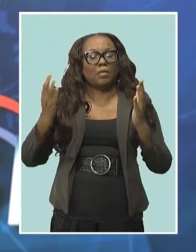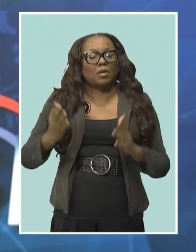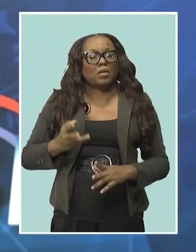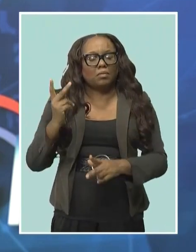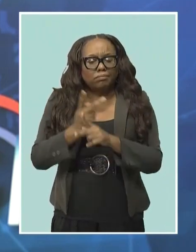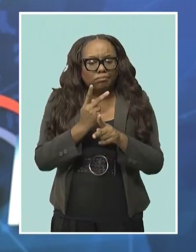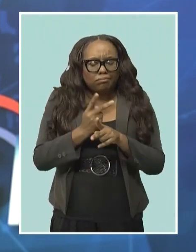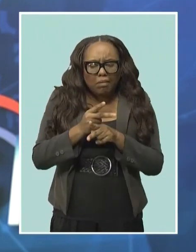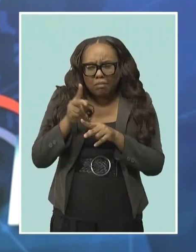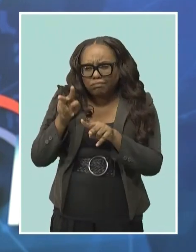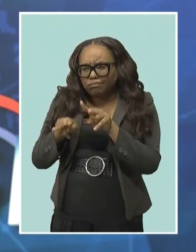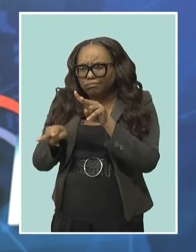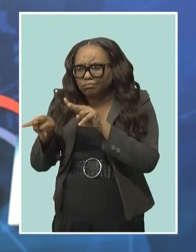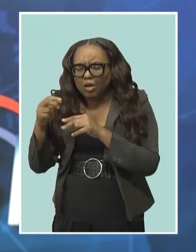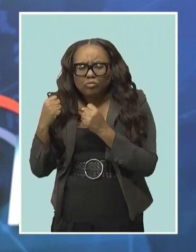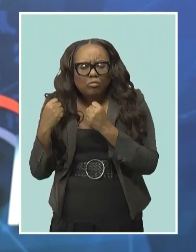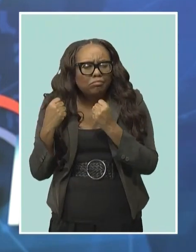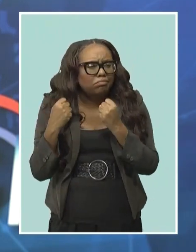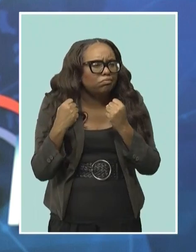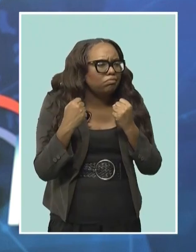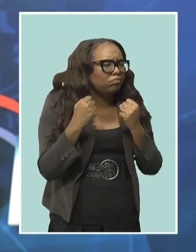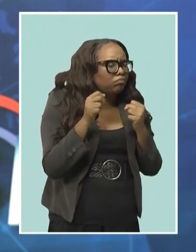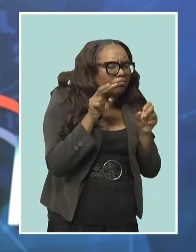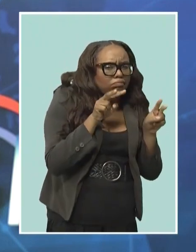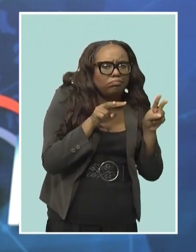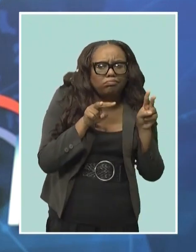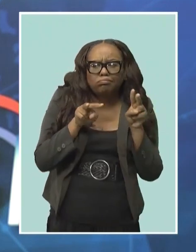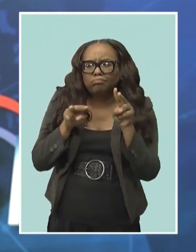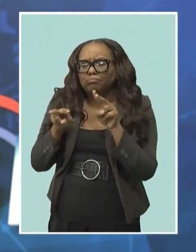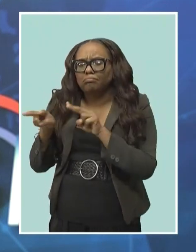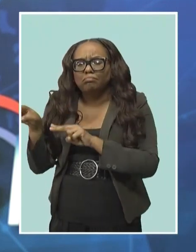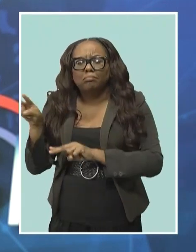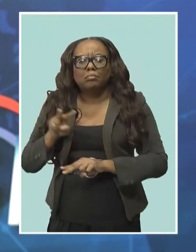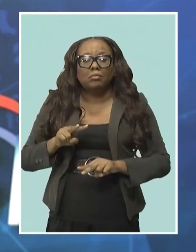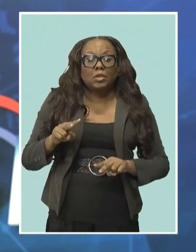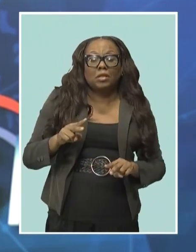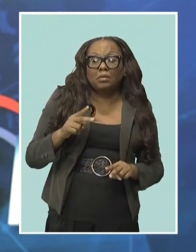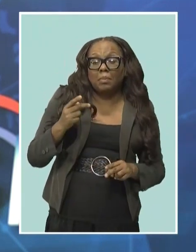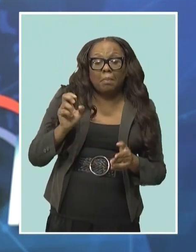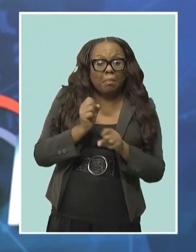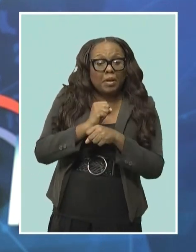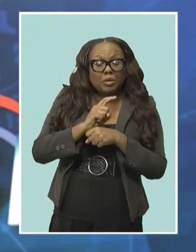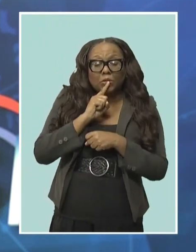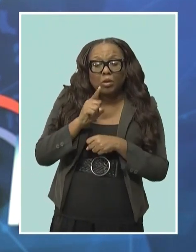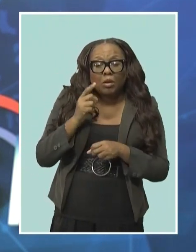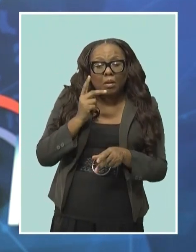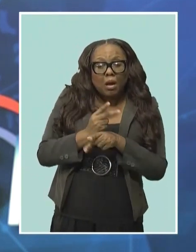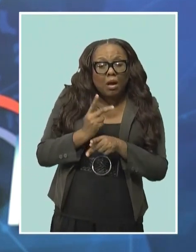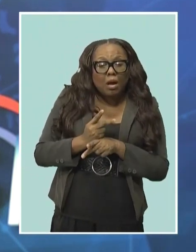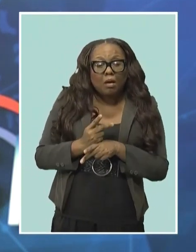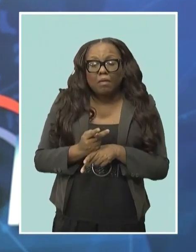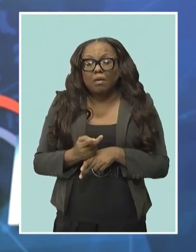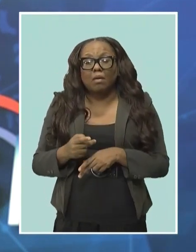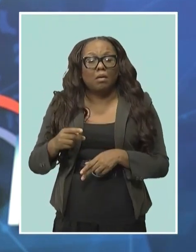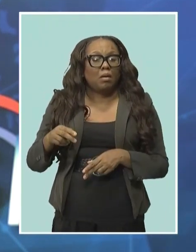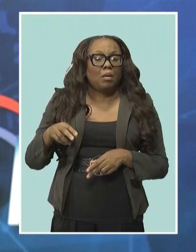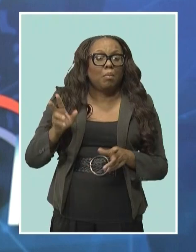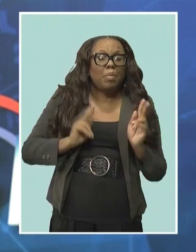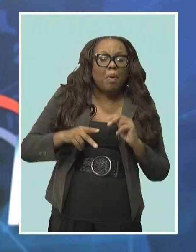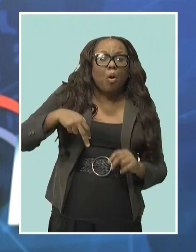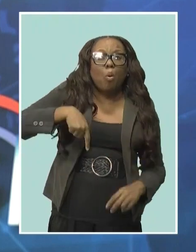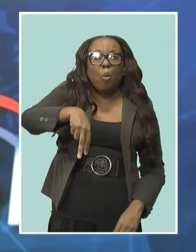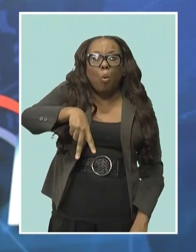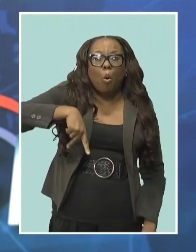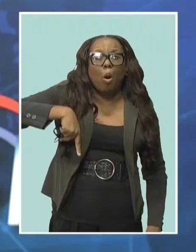look out for vulnerable road users such as cyclists and pedestrians. In a statement issued today, President Roland Lowe